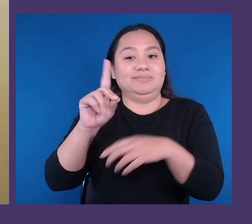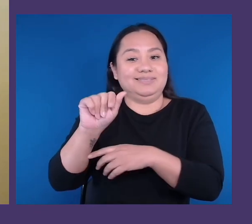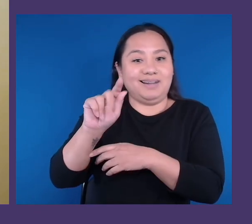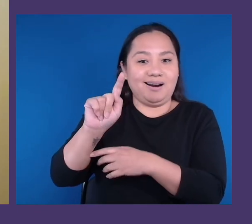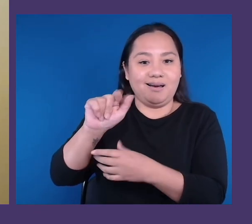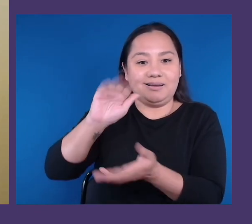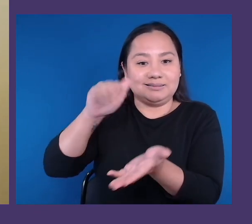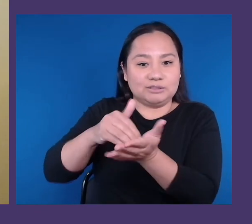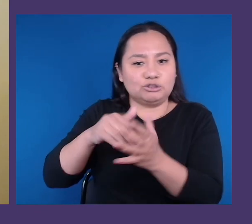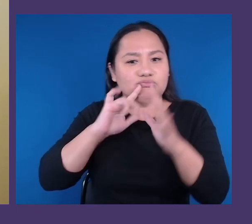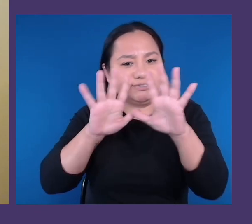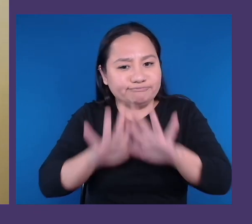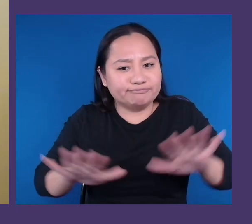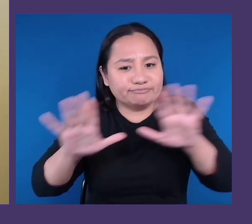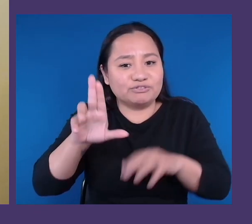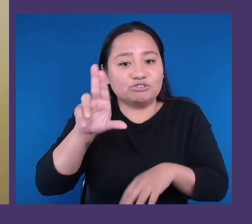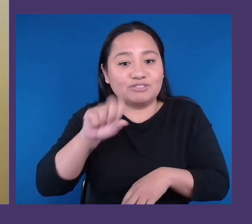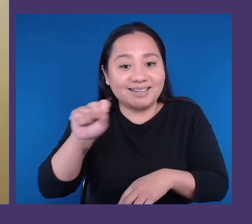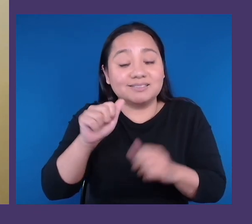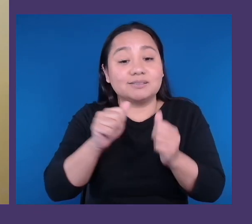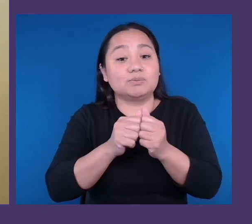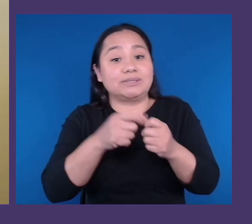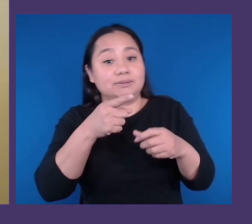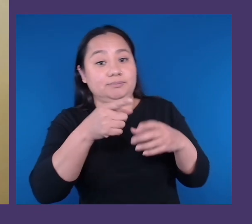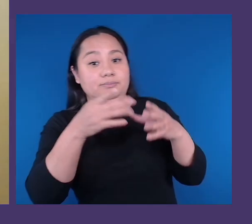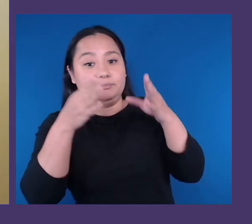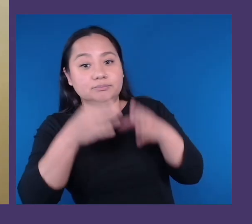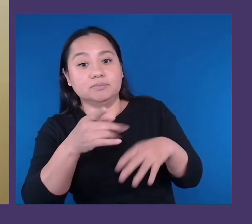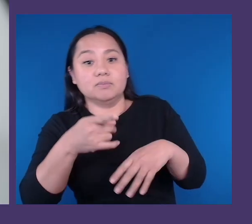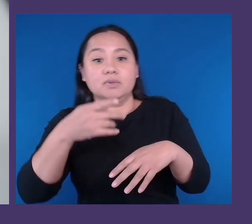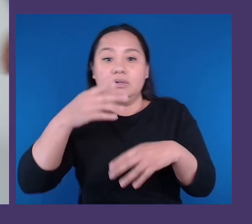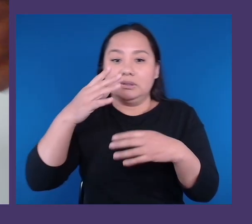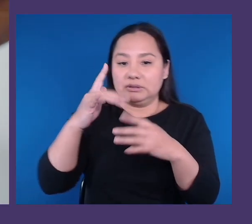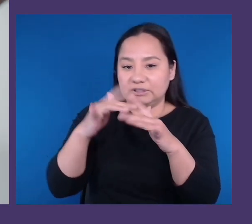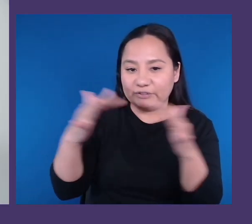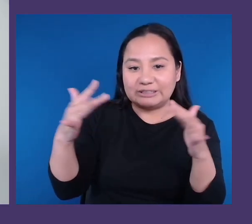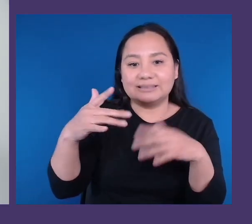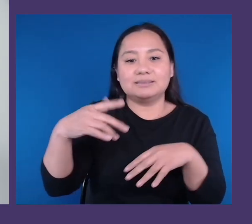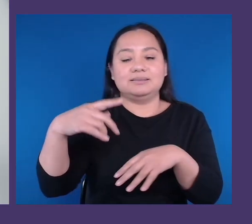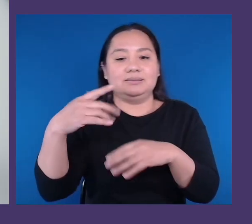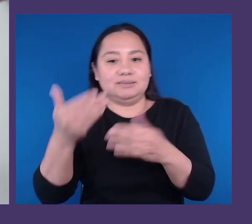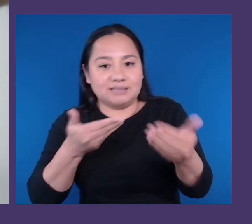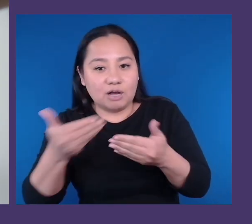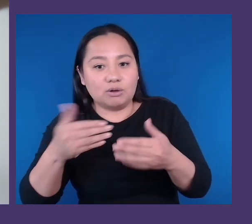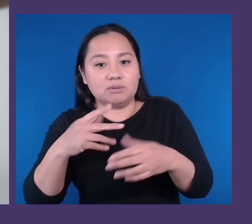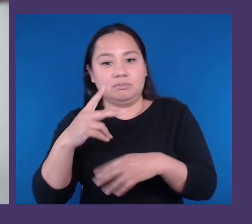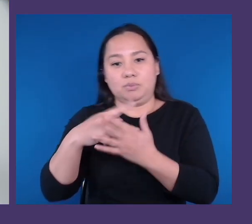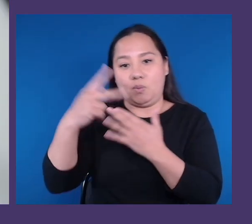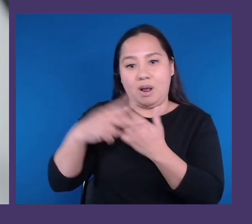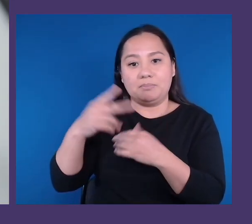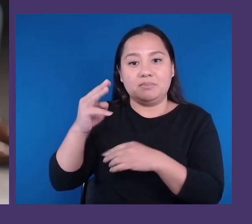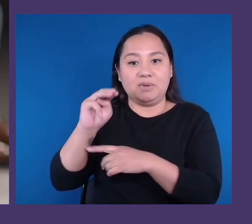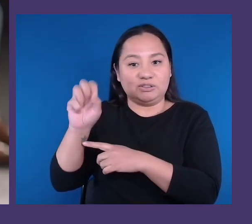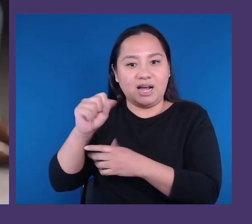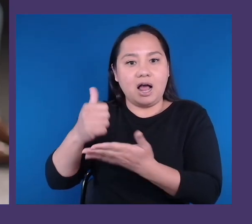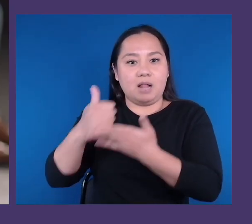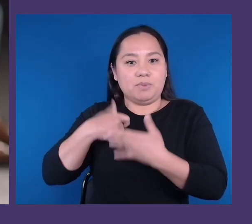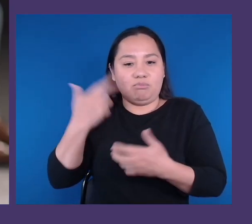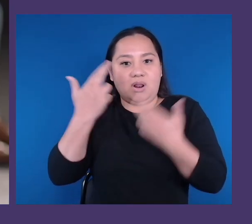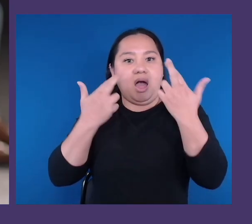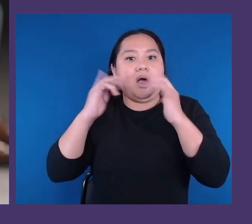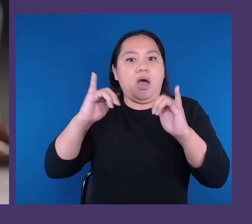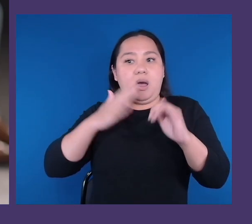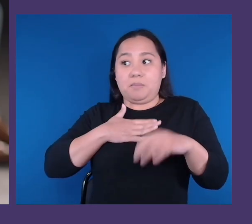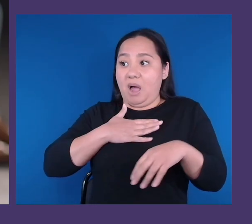my way of thinking is very valuable. I remember I was able to schedule a one-on-one with someone.